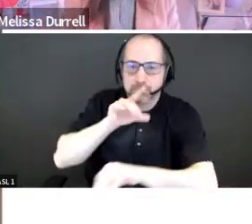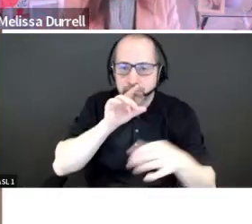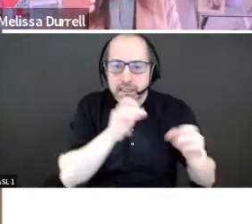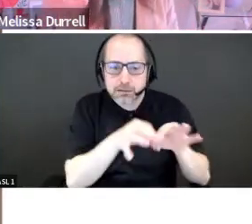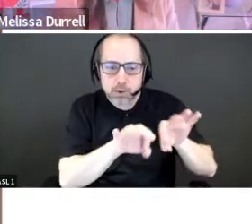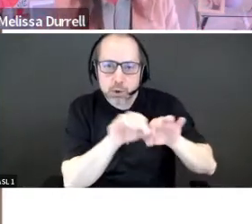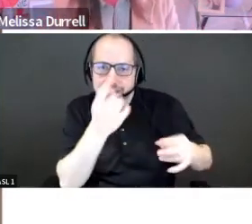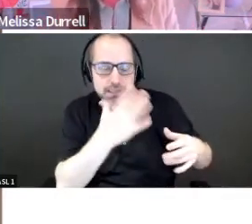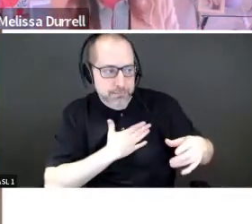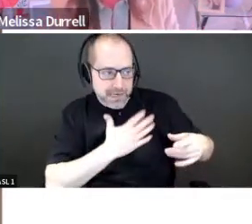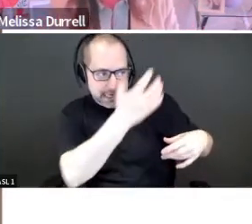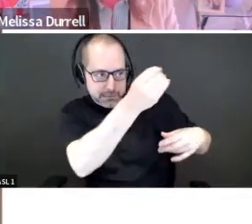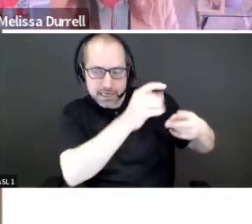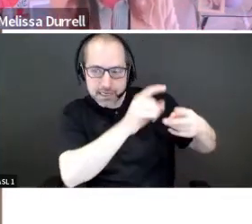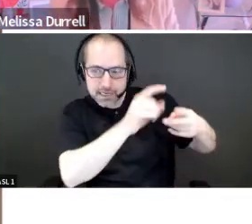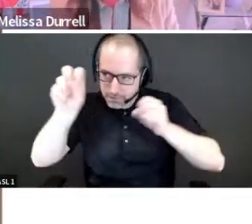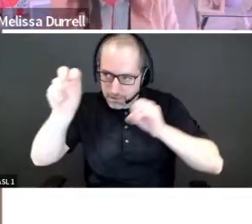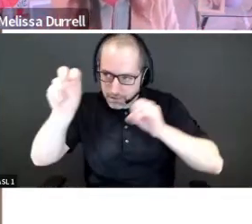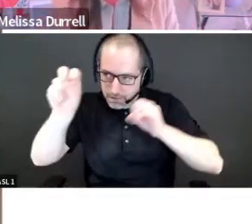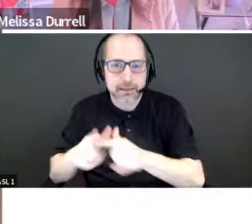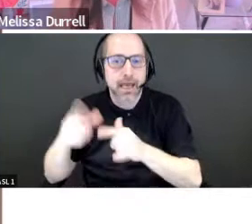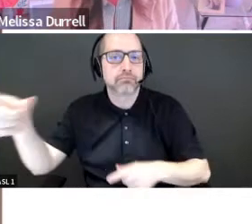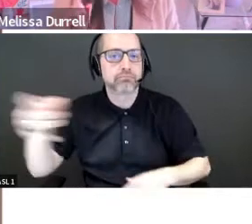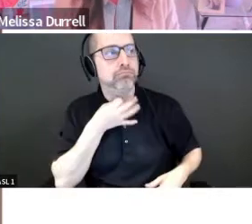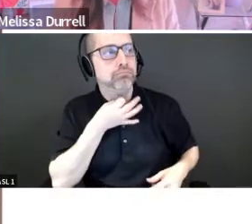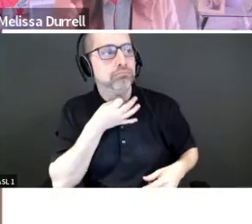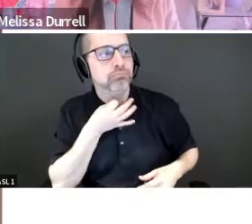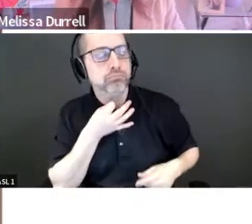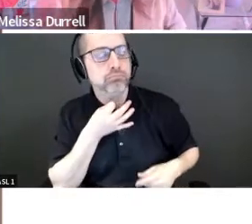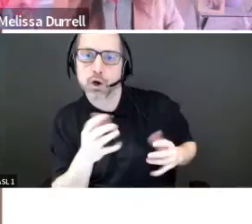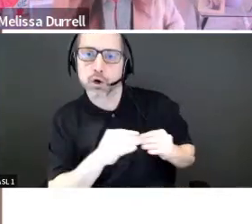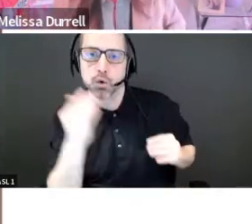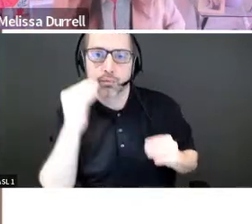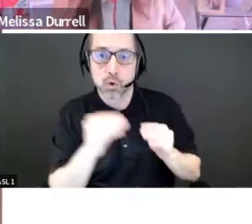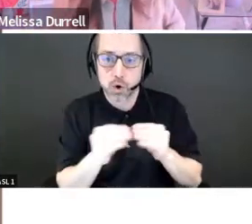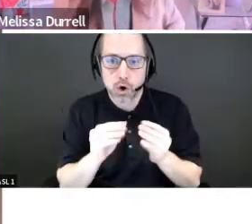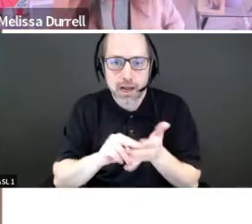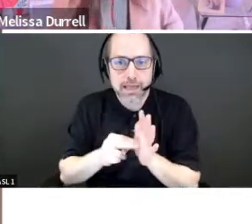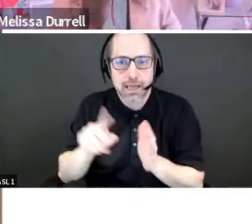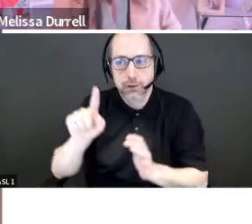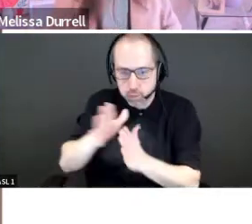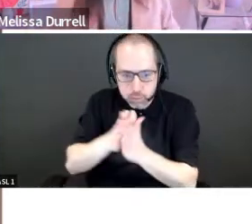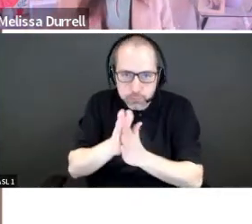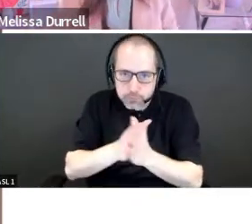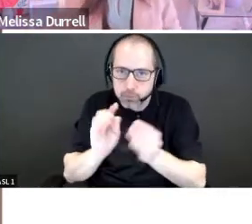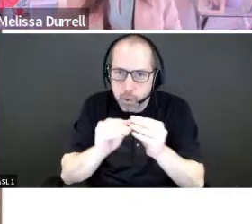to say, I want to know more. And then we get into due diligence. And that's when we start to actually really open up the bigger conversation.